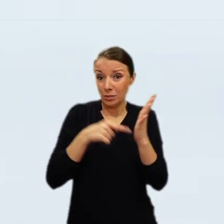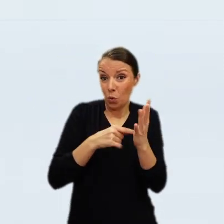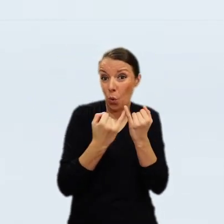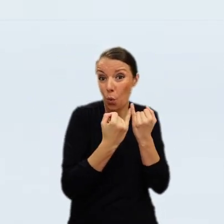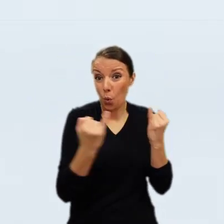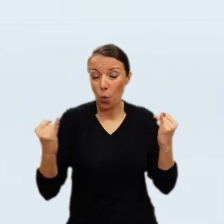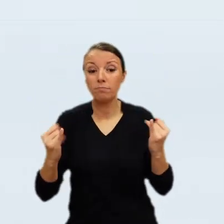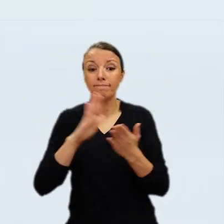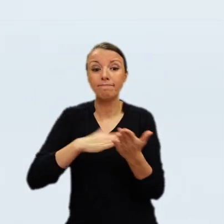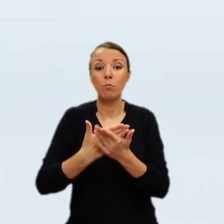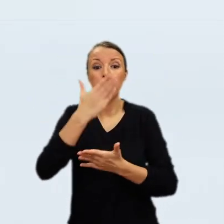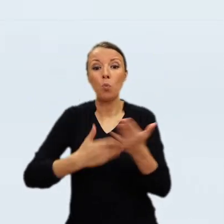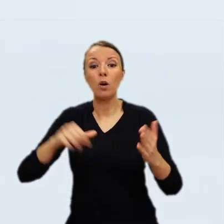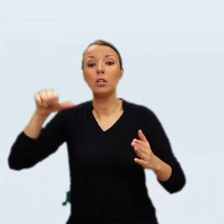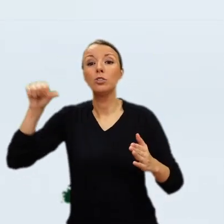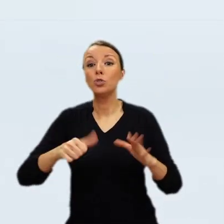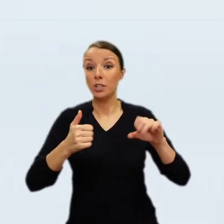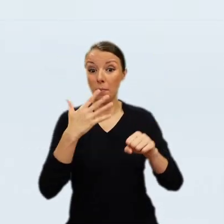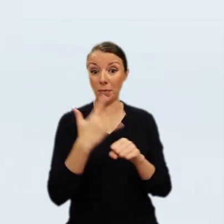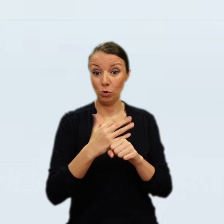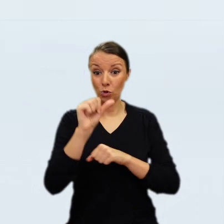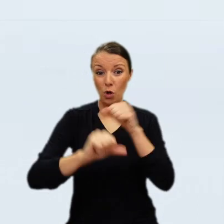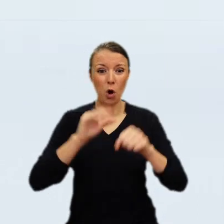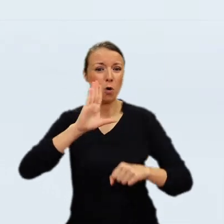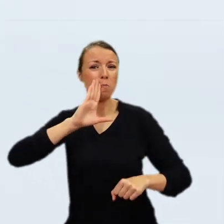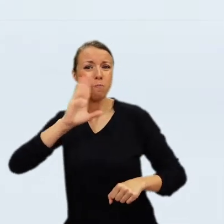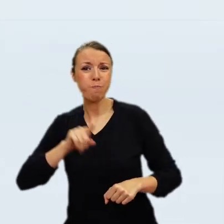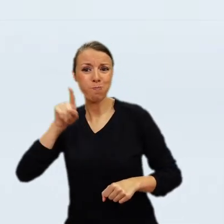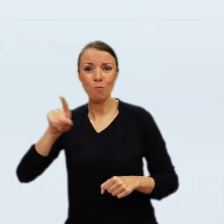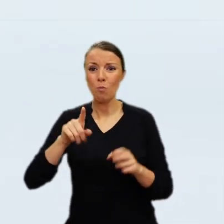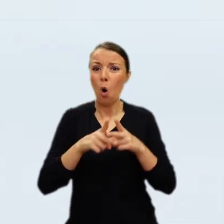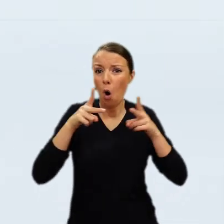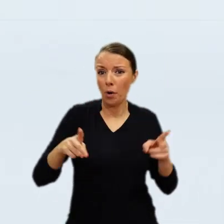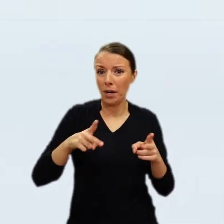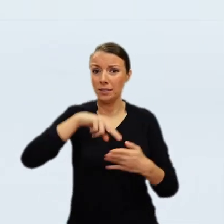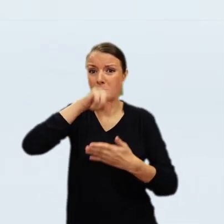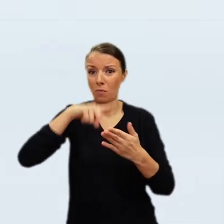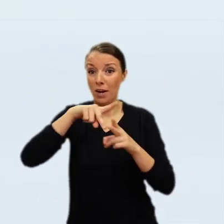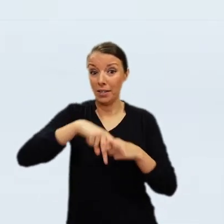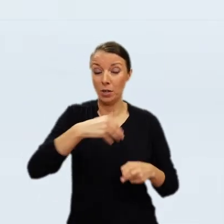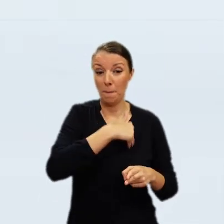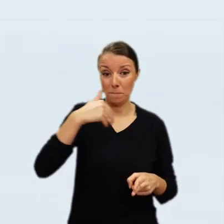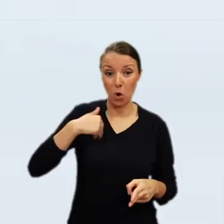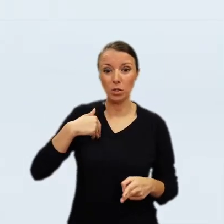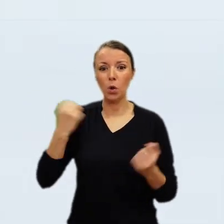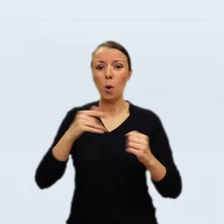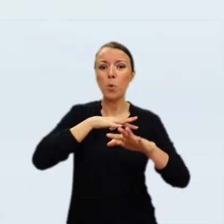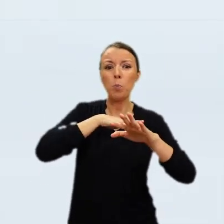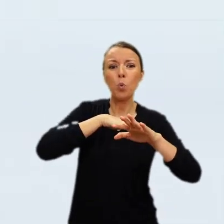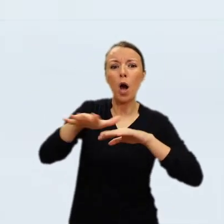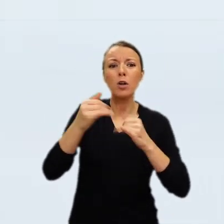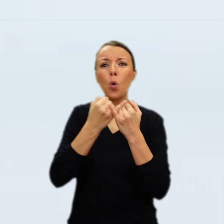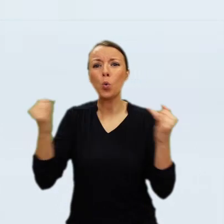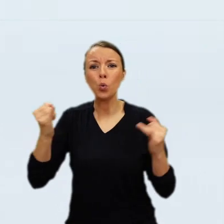known to have copied a series of Indian Mughal miniatures, intrigued by their exotic costumes and their weapons. But we know that